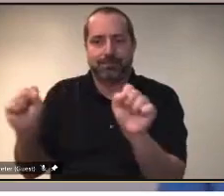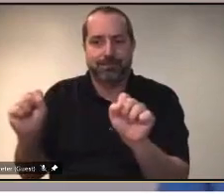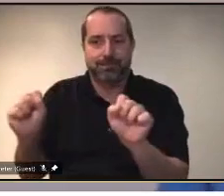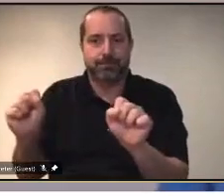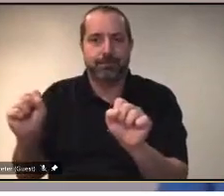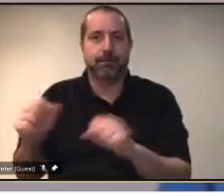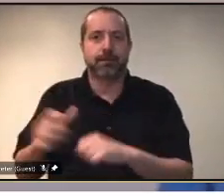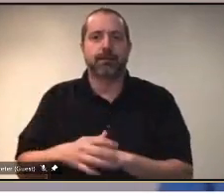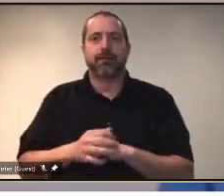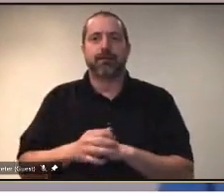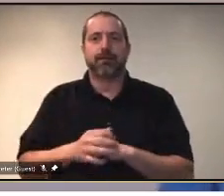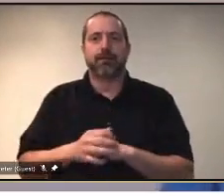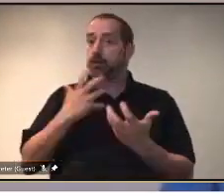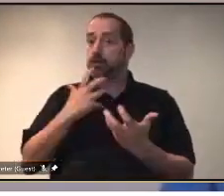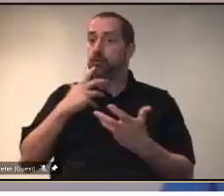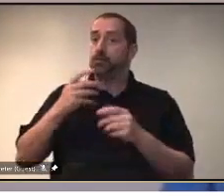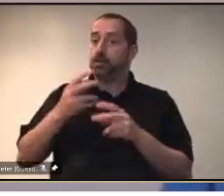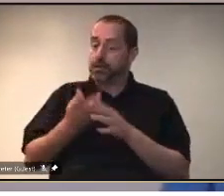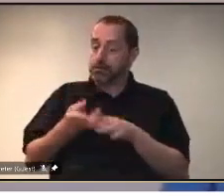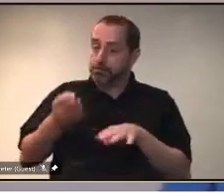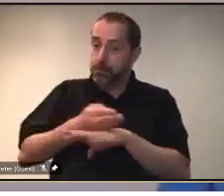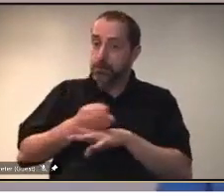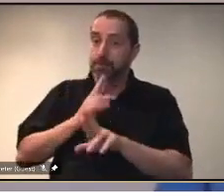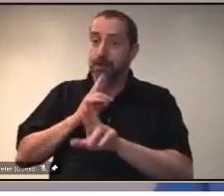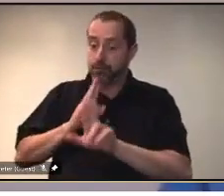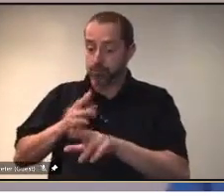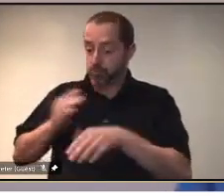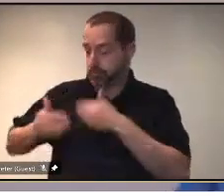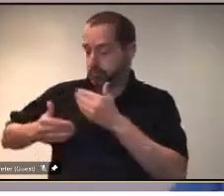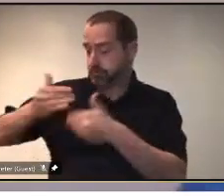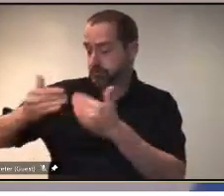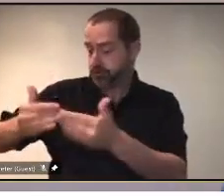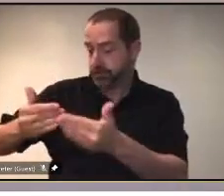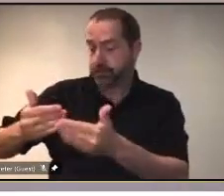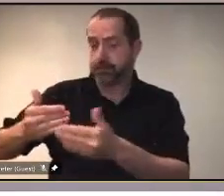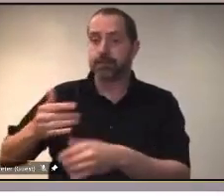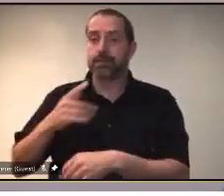processes and improve quality of care before there is an adverse event.